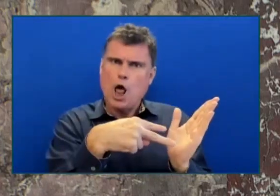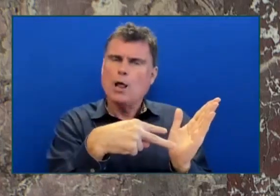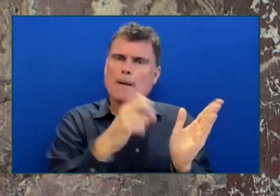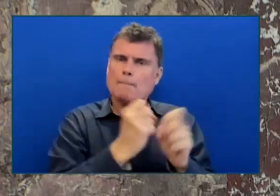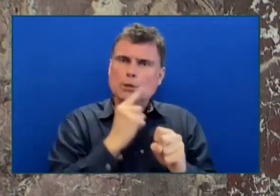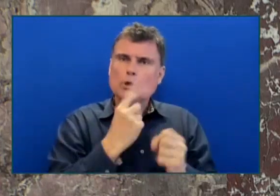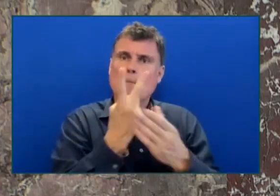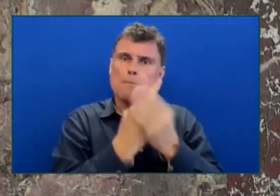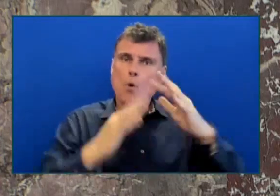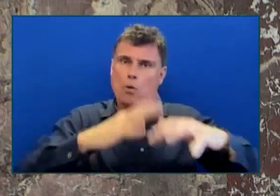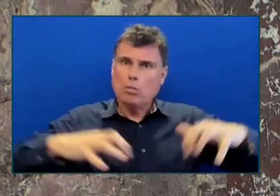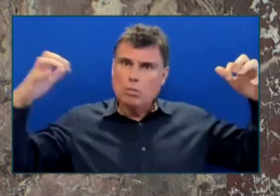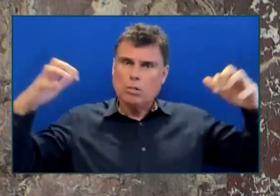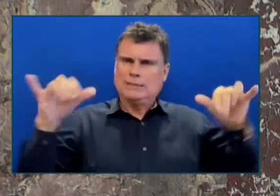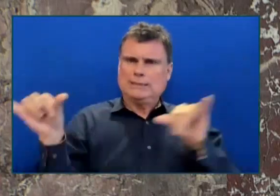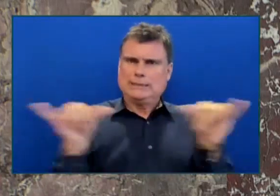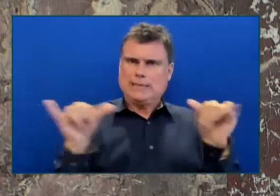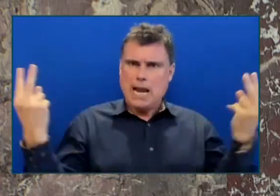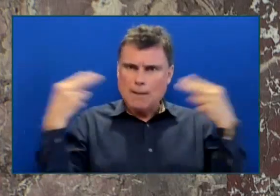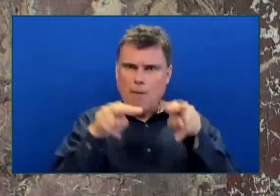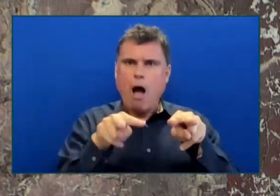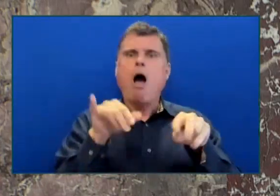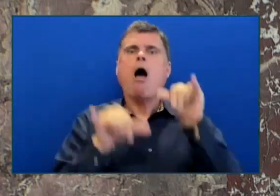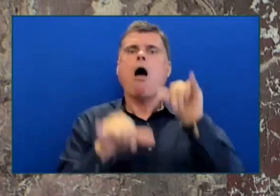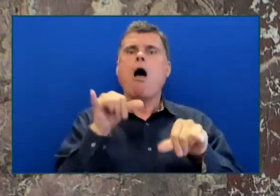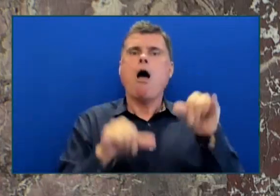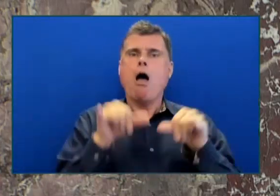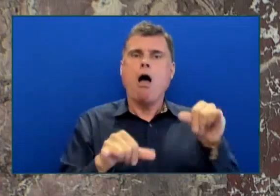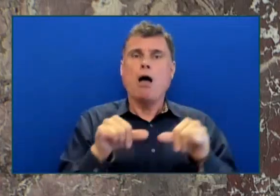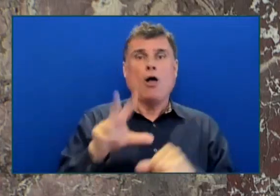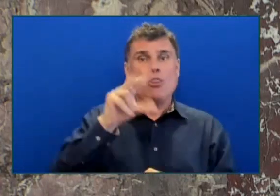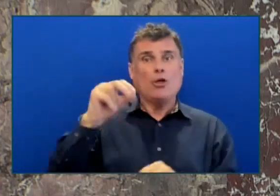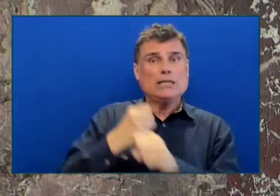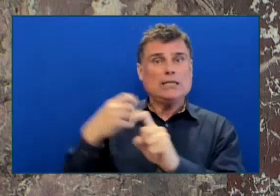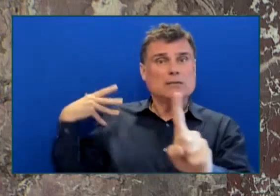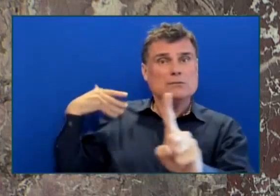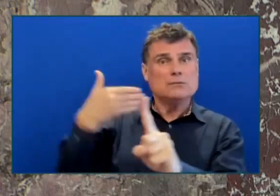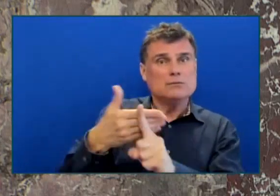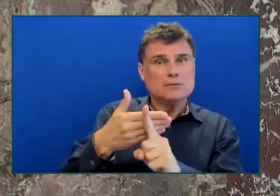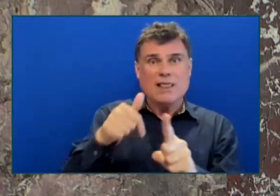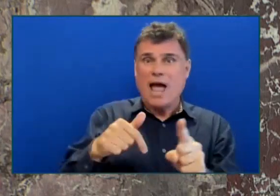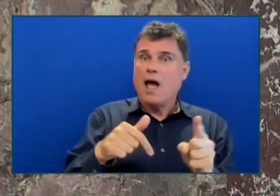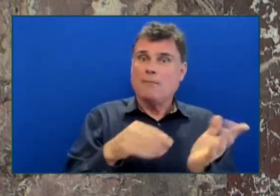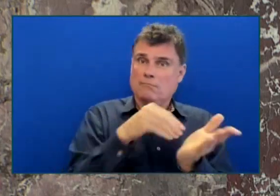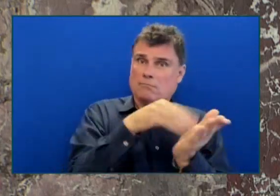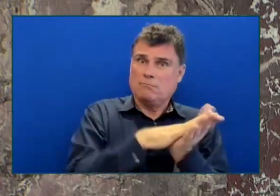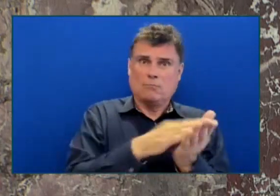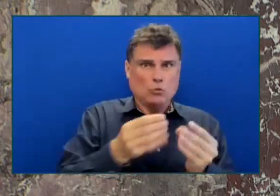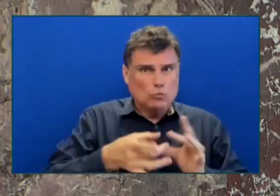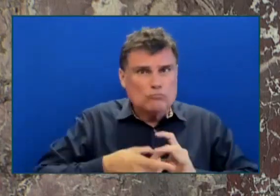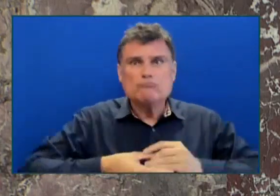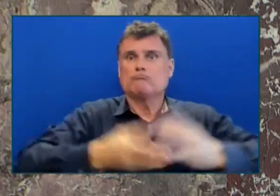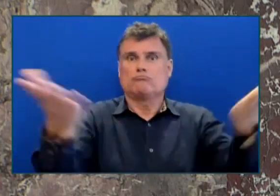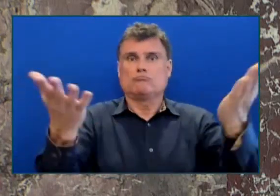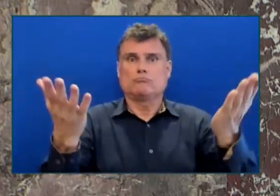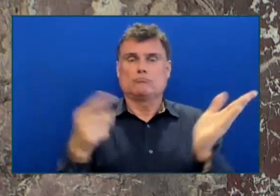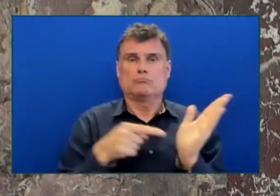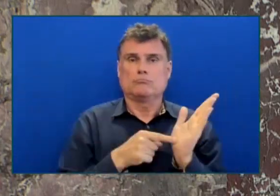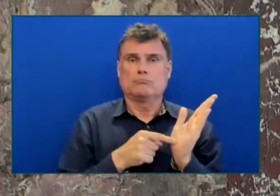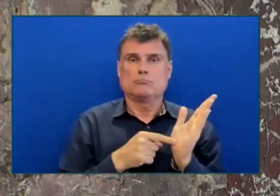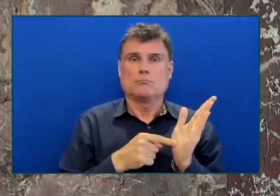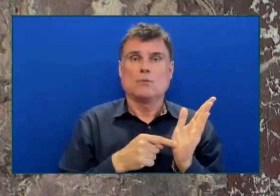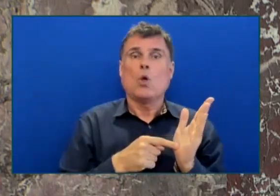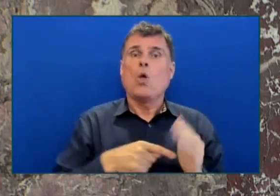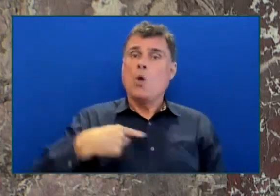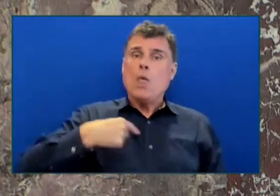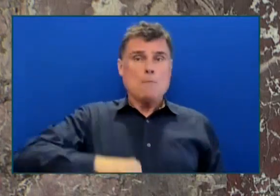been released in this manner. We're proud of that. But we do not accept the conduct that took place at B.C. Housing, and our work